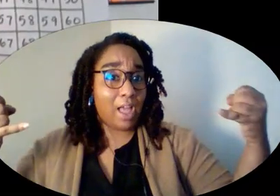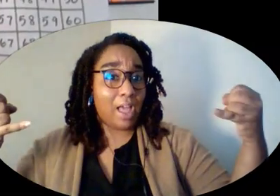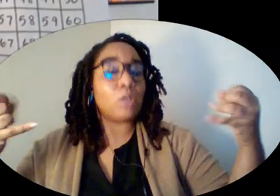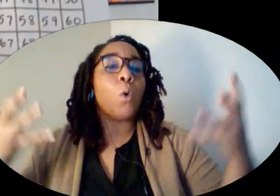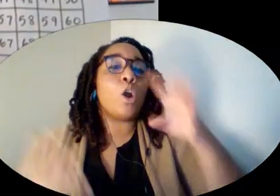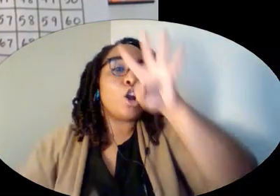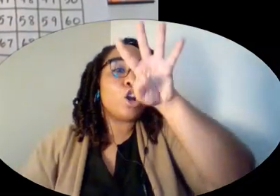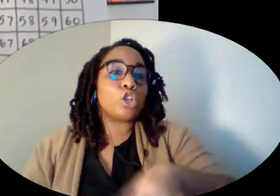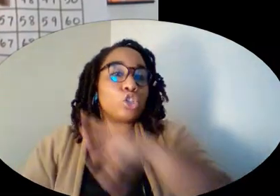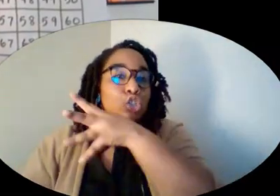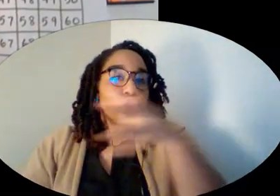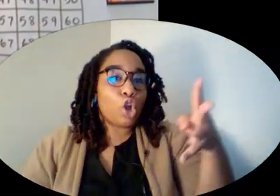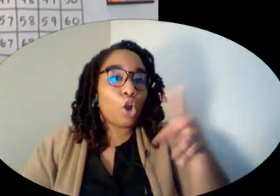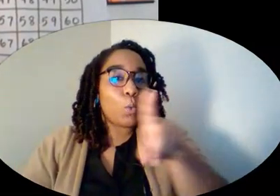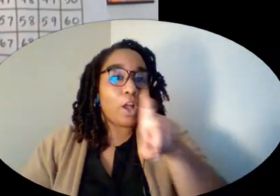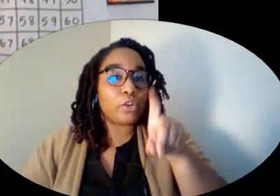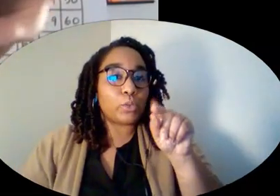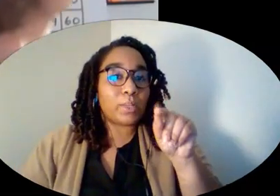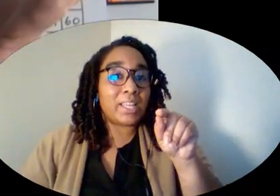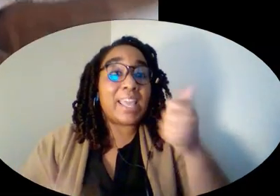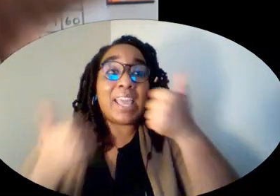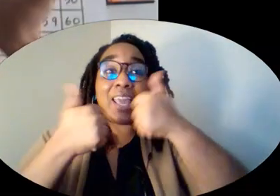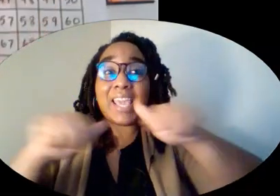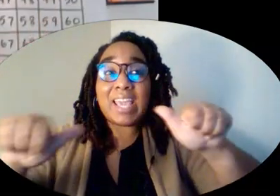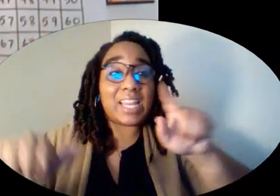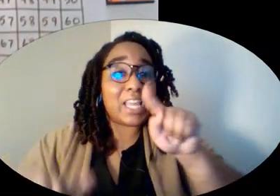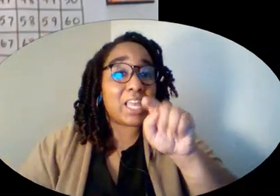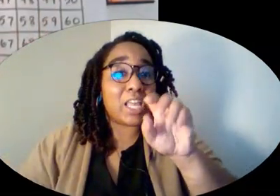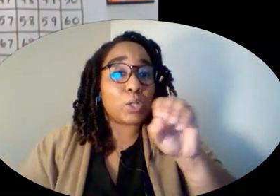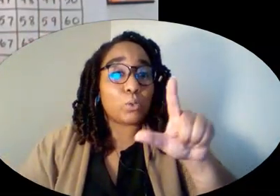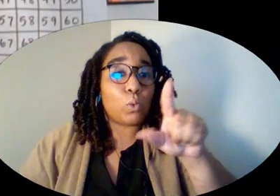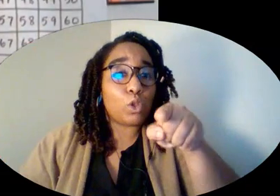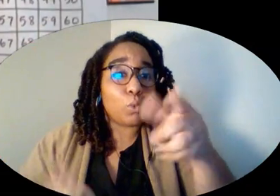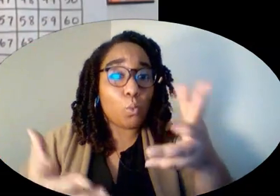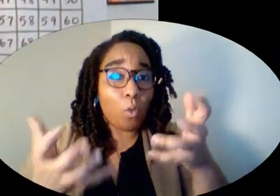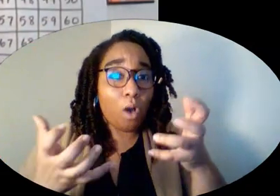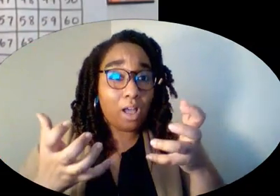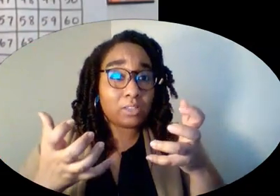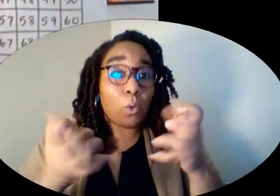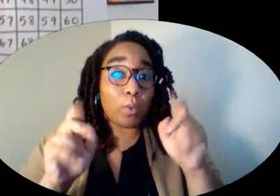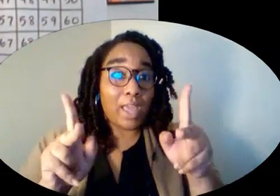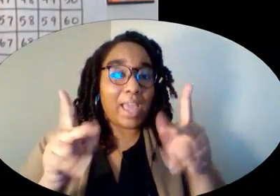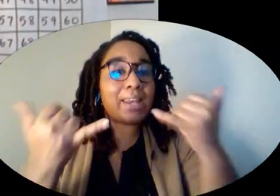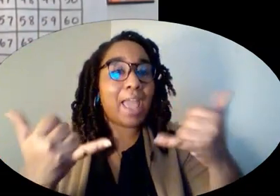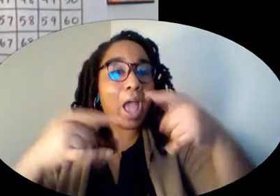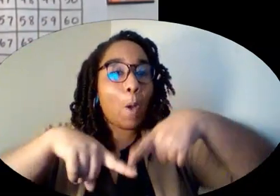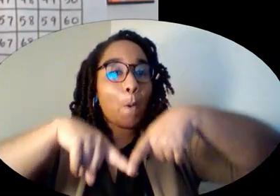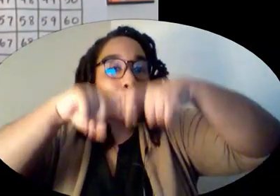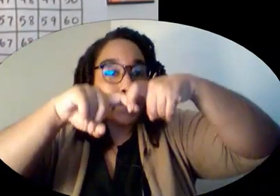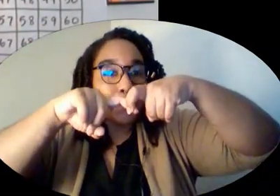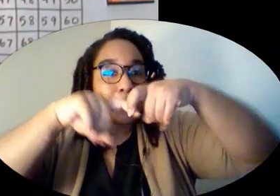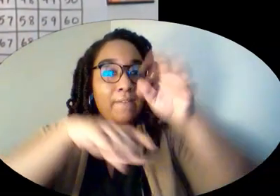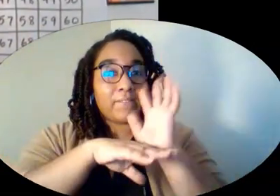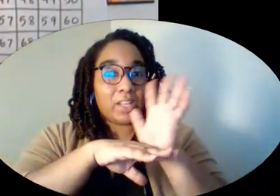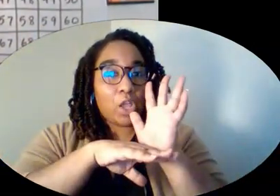120 chart. We can use any tool we want. So let's think about it now. Everybody hit pause. You start with